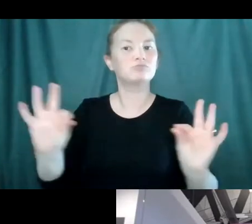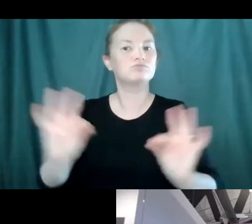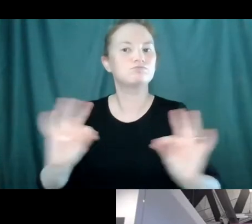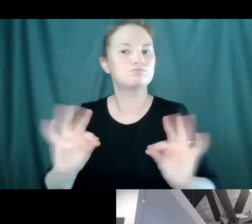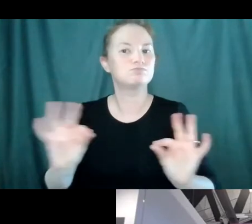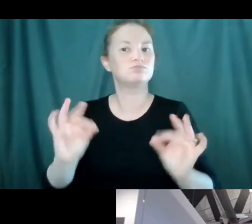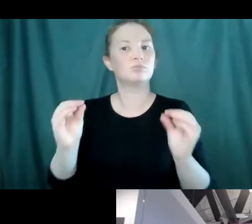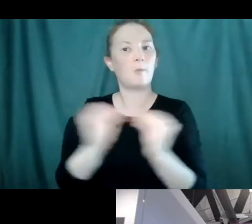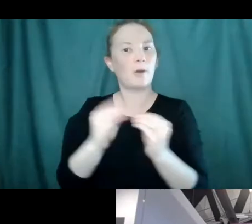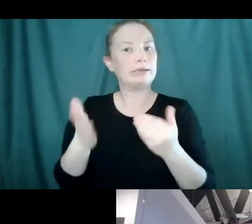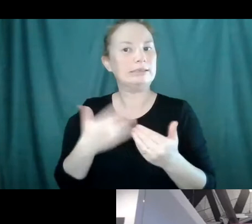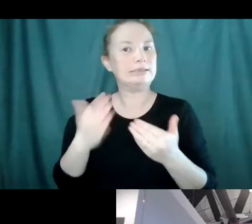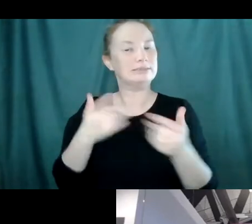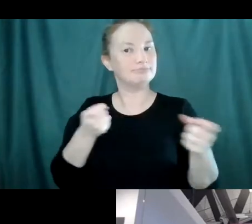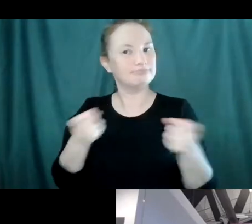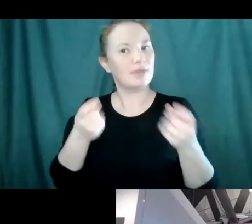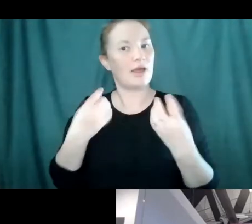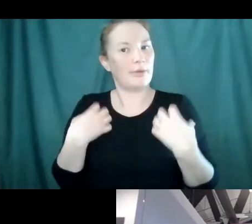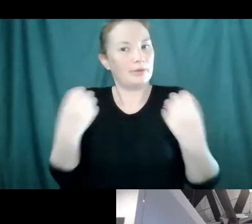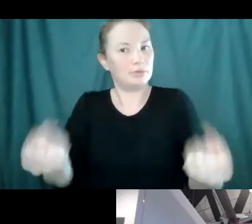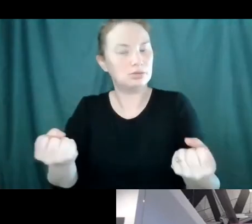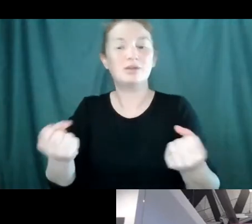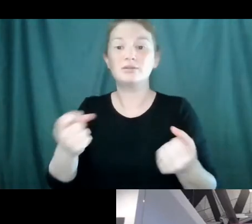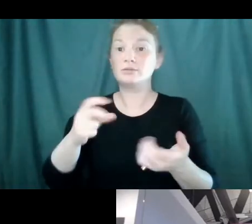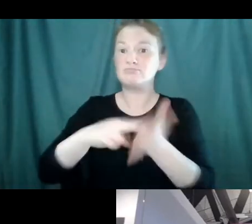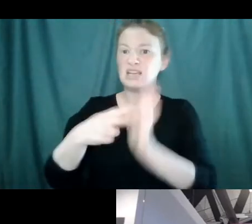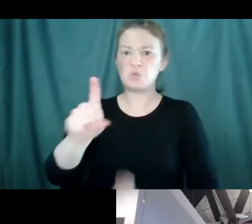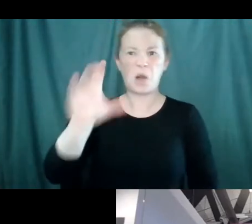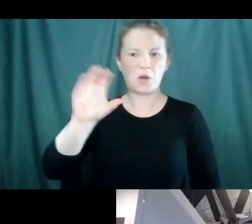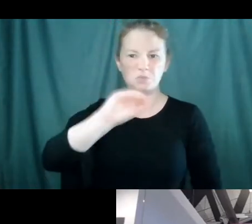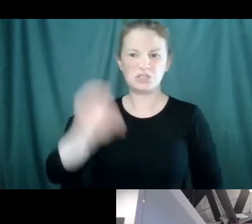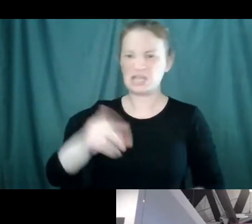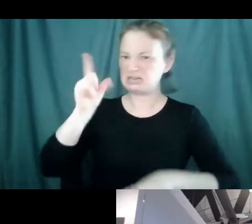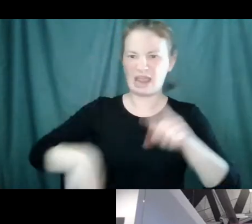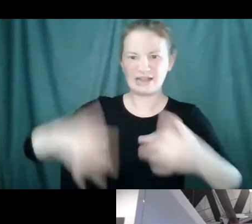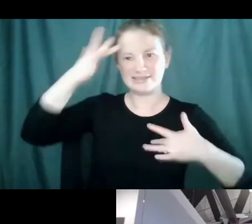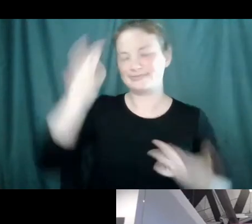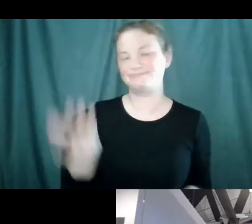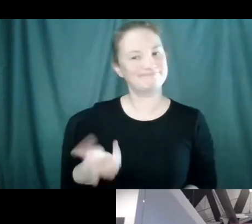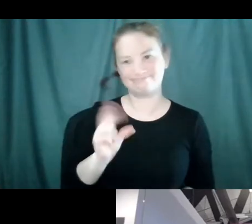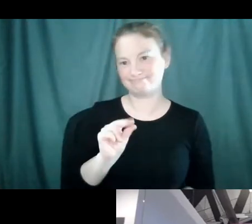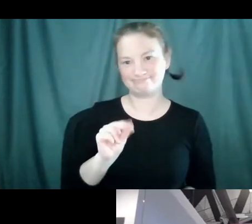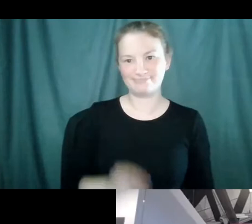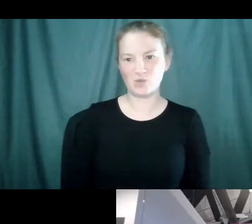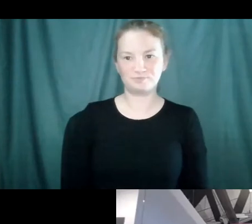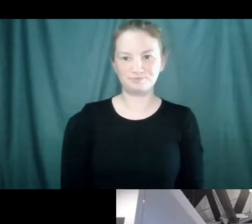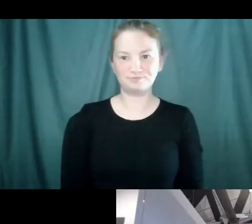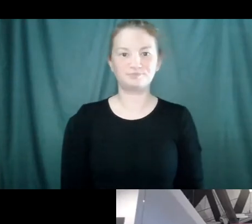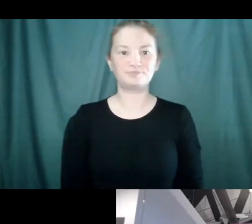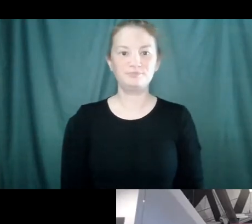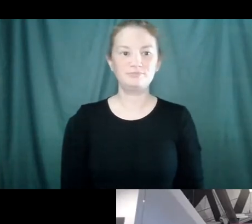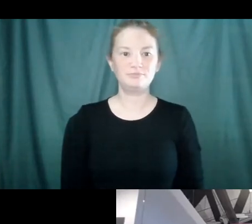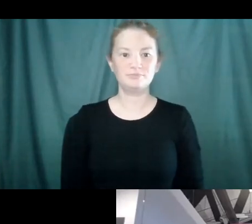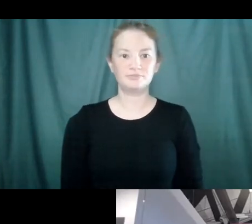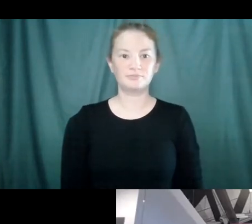but it's not that it completely protects you. Definitely not. Yeah. Thank you. I think,